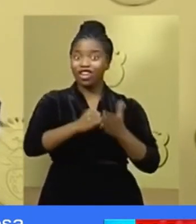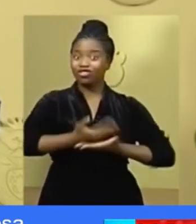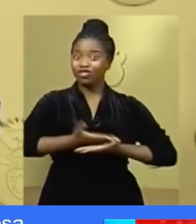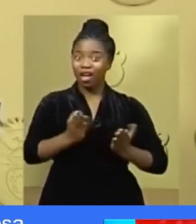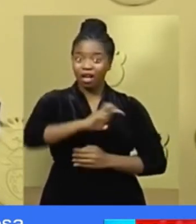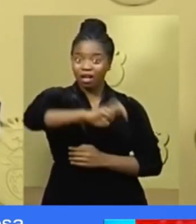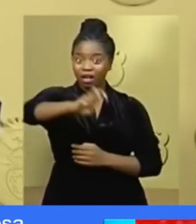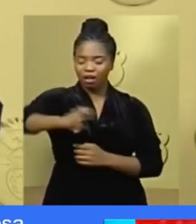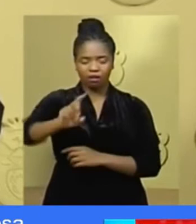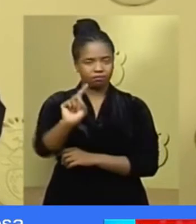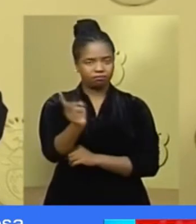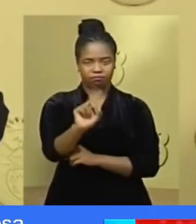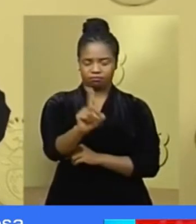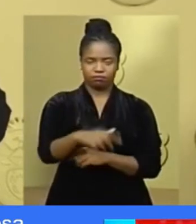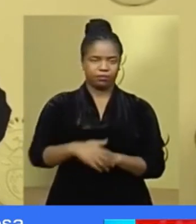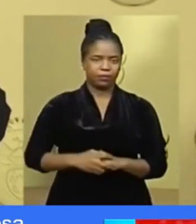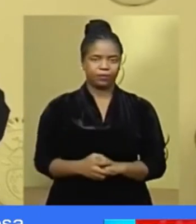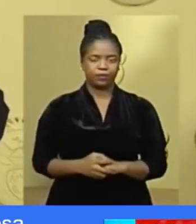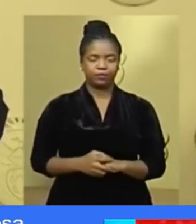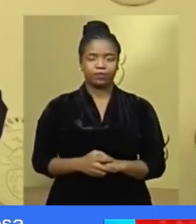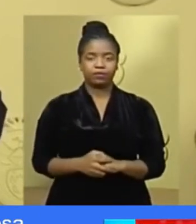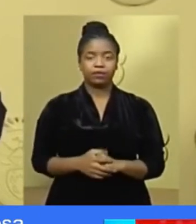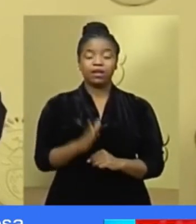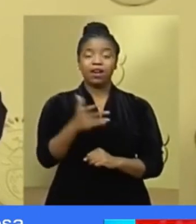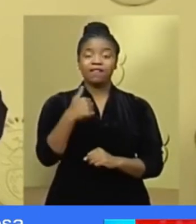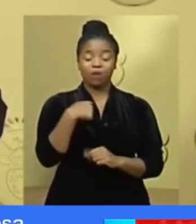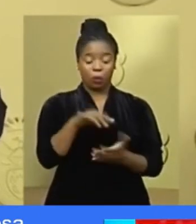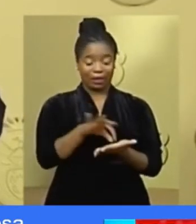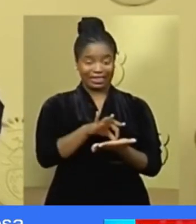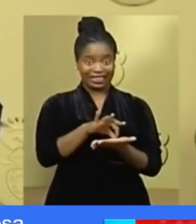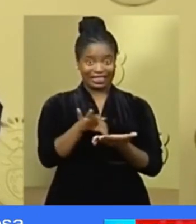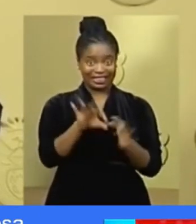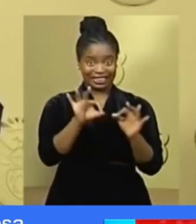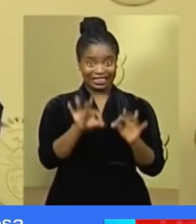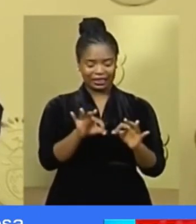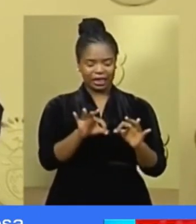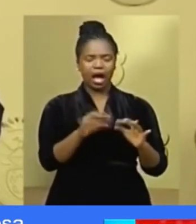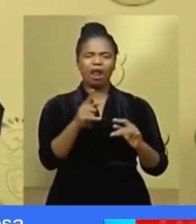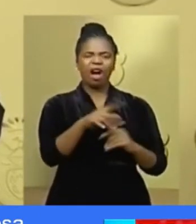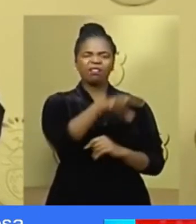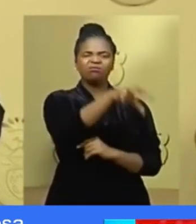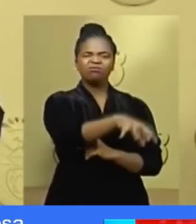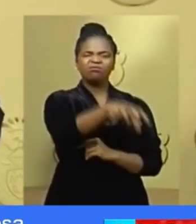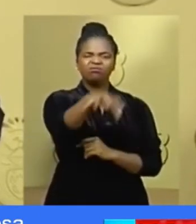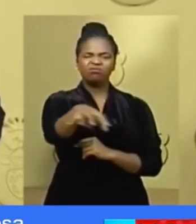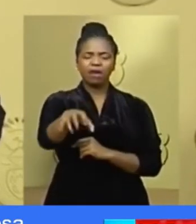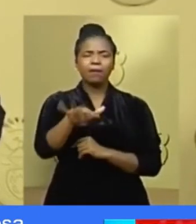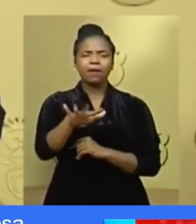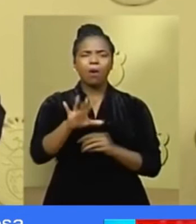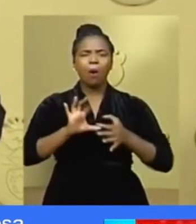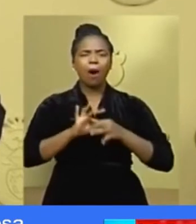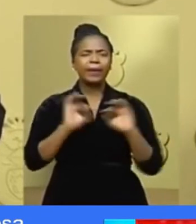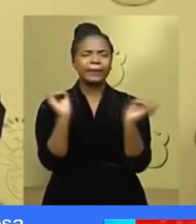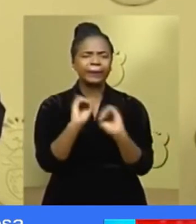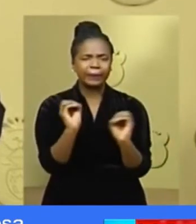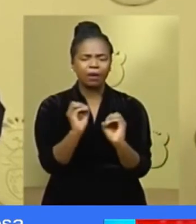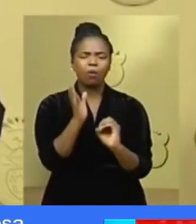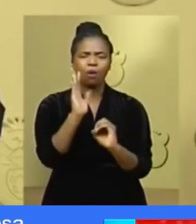Temporary shelters that meet the necessary hygiene standards will be identified for homeless people.